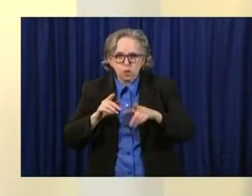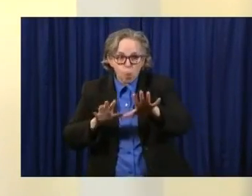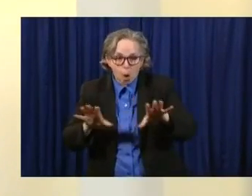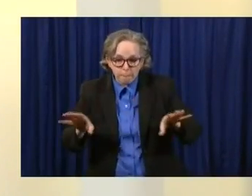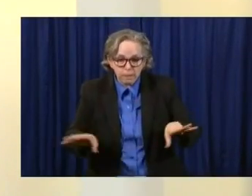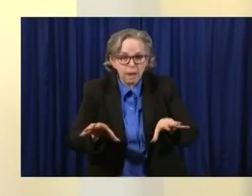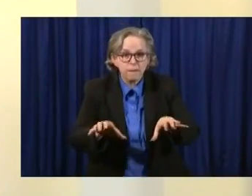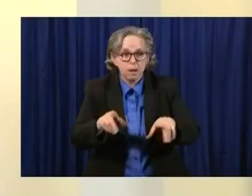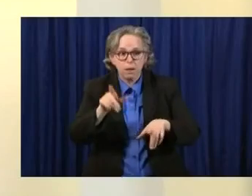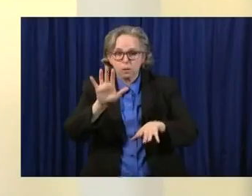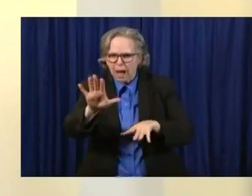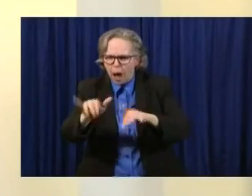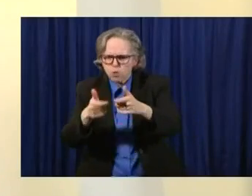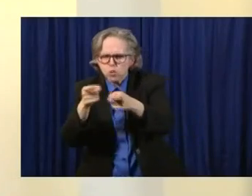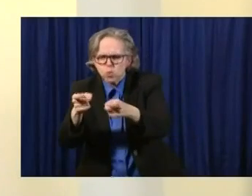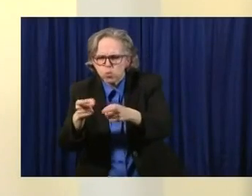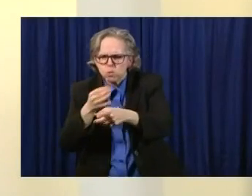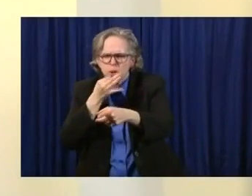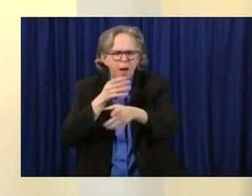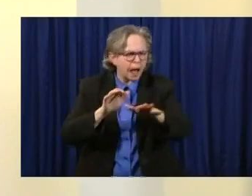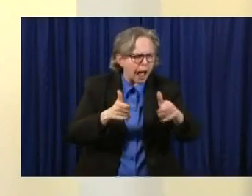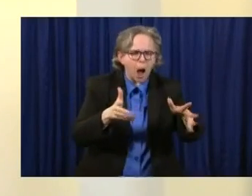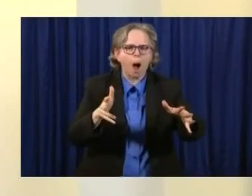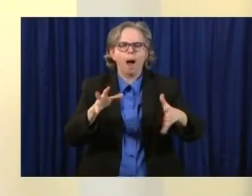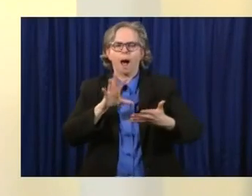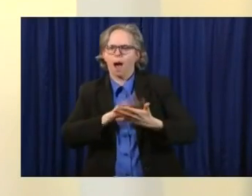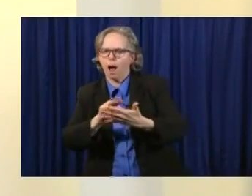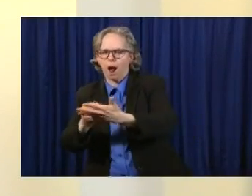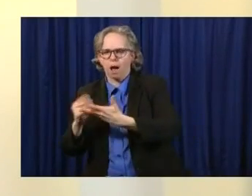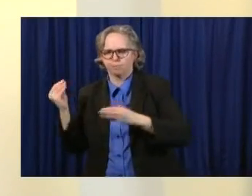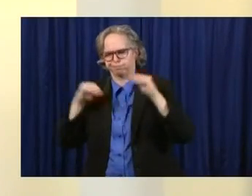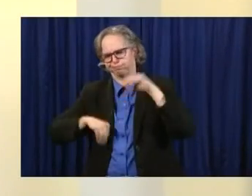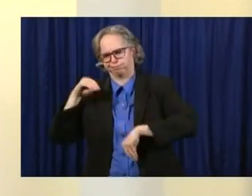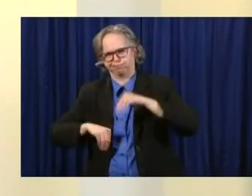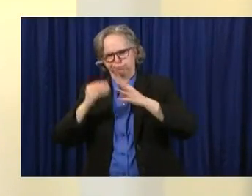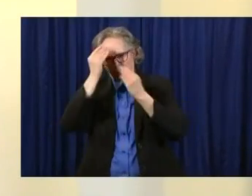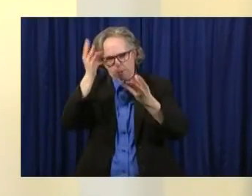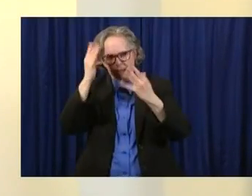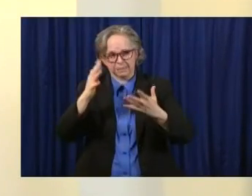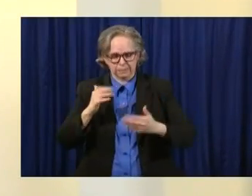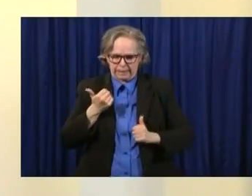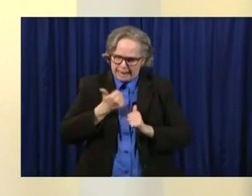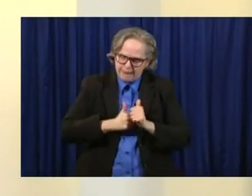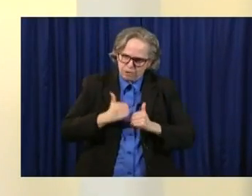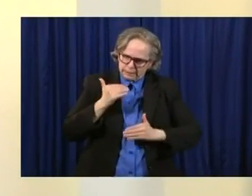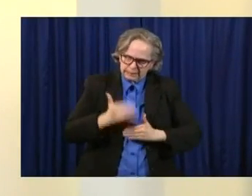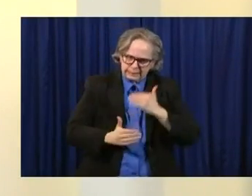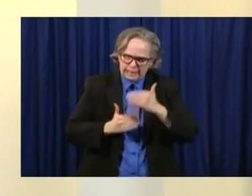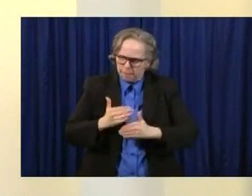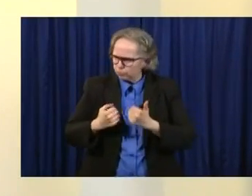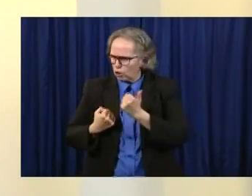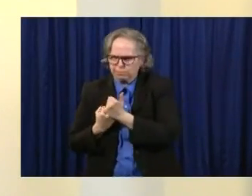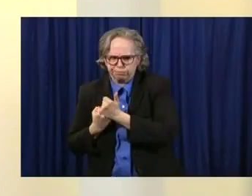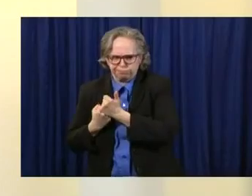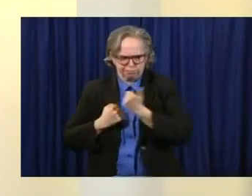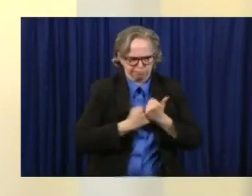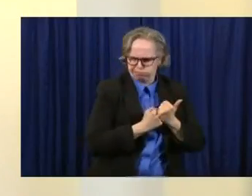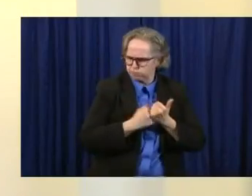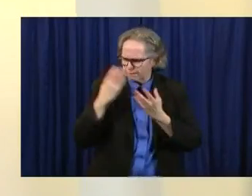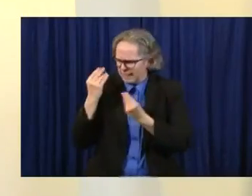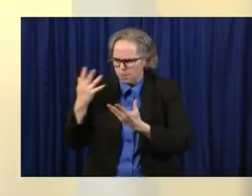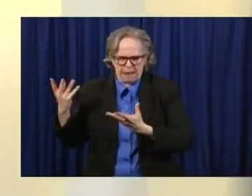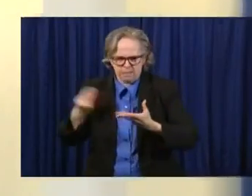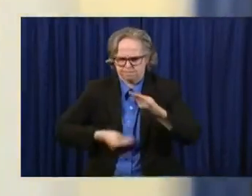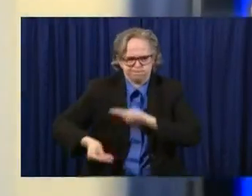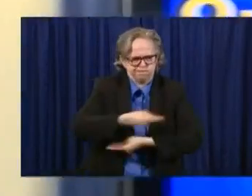forget that as a resource. And we'll be here every step of the way to try to give you the best information we have as we know it.